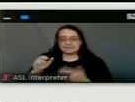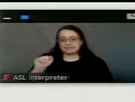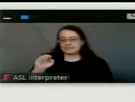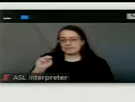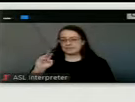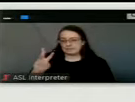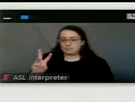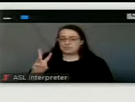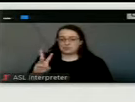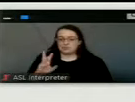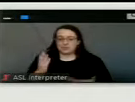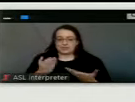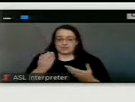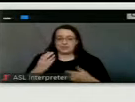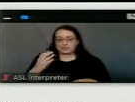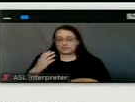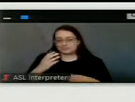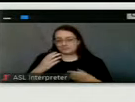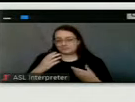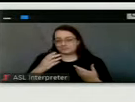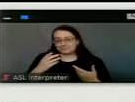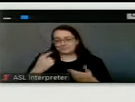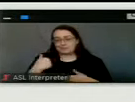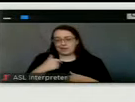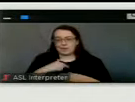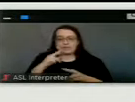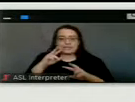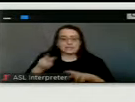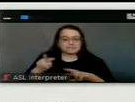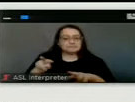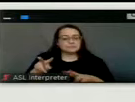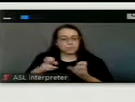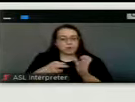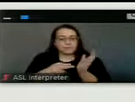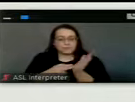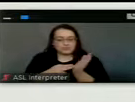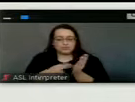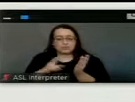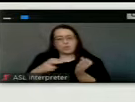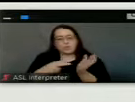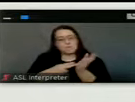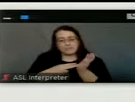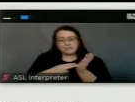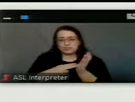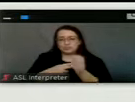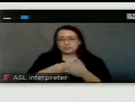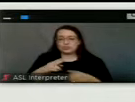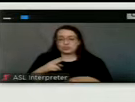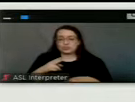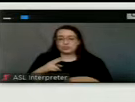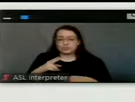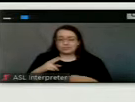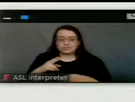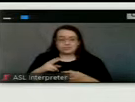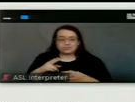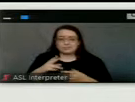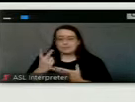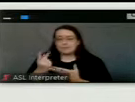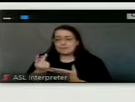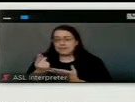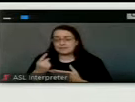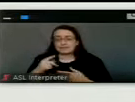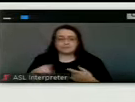and our officers and our compliance manager look at. We have to assure that if there's, you know, puppies